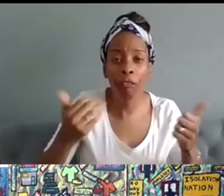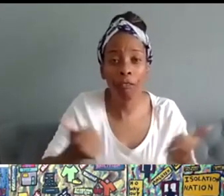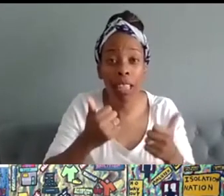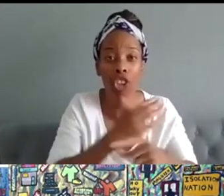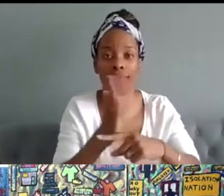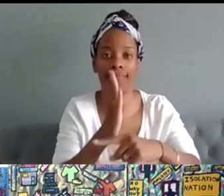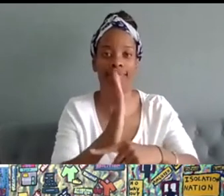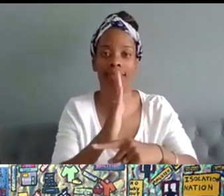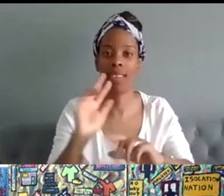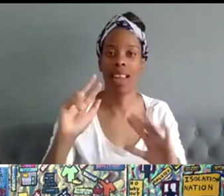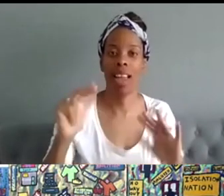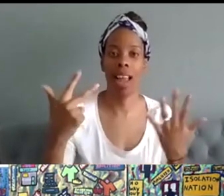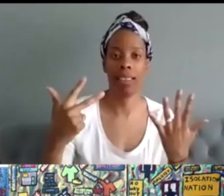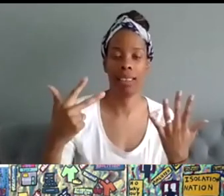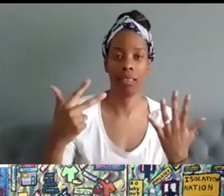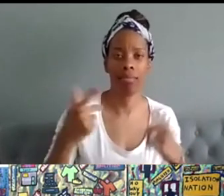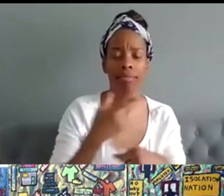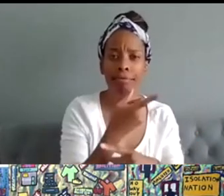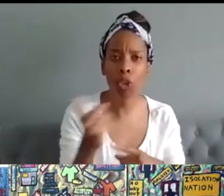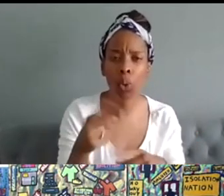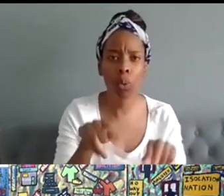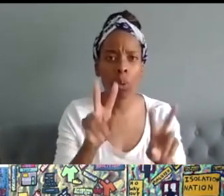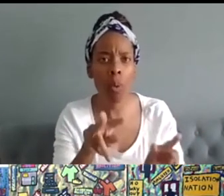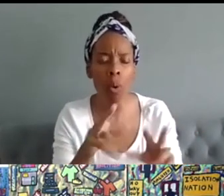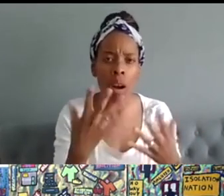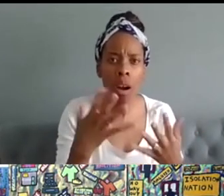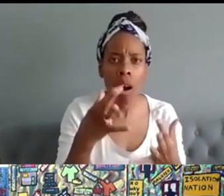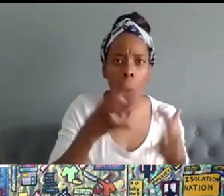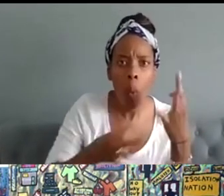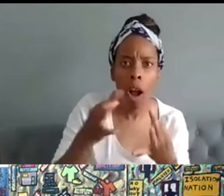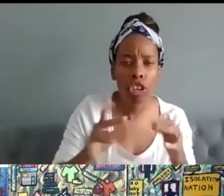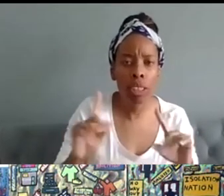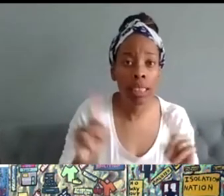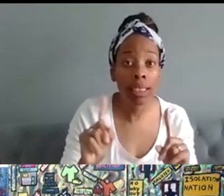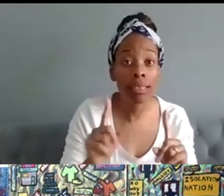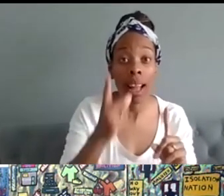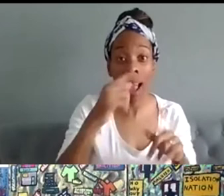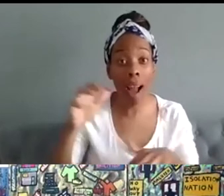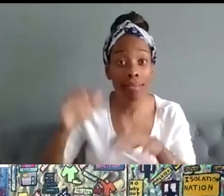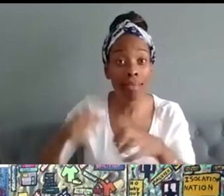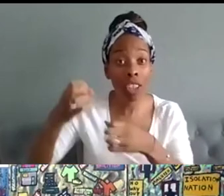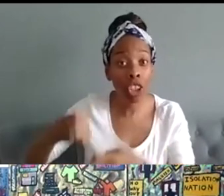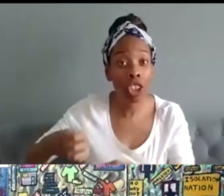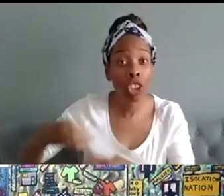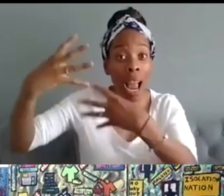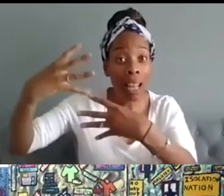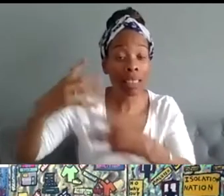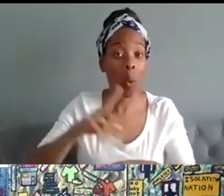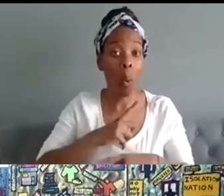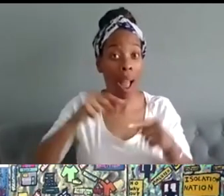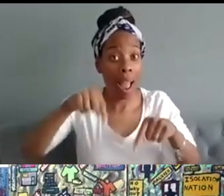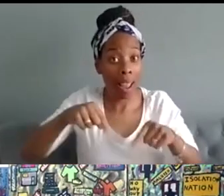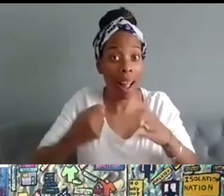if you have any questions please do go ahead and put them in the chat and we can put those to our panelists in the last part of the event